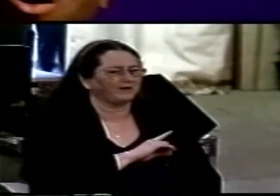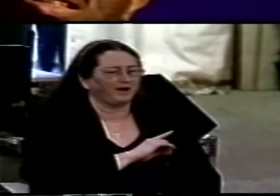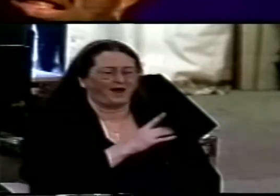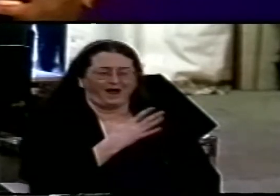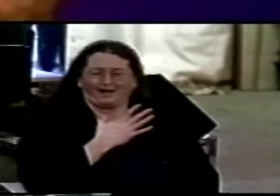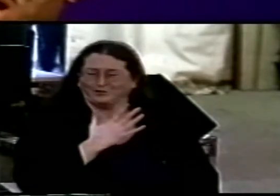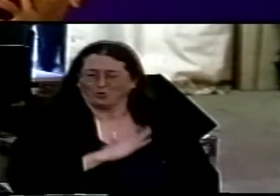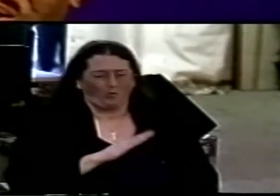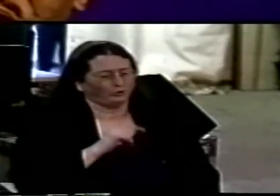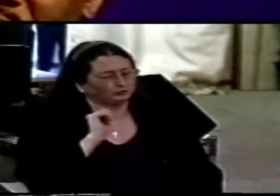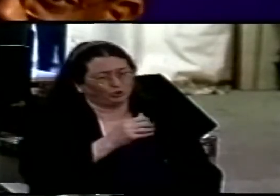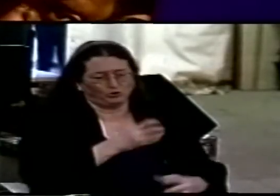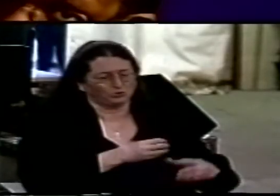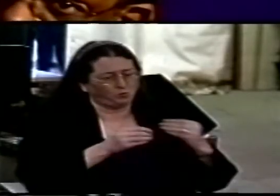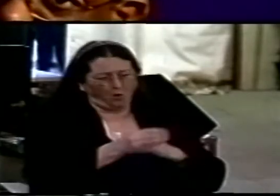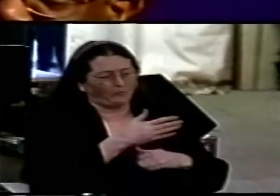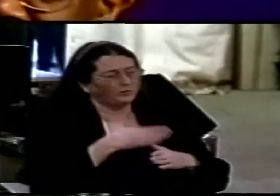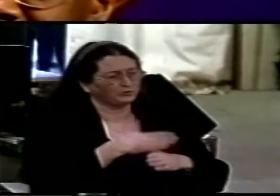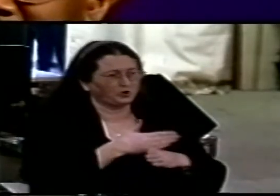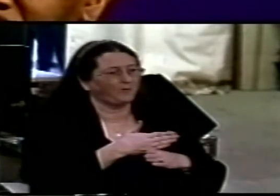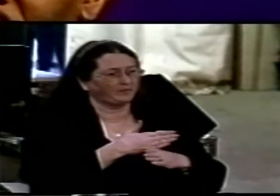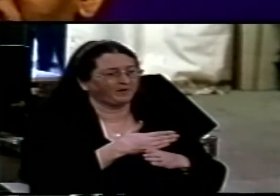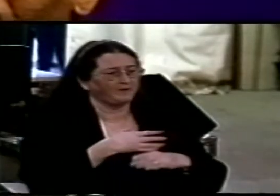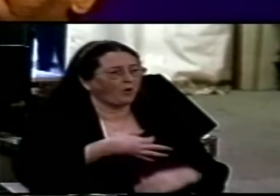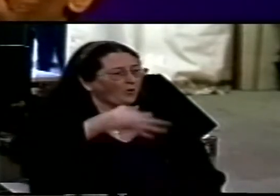job for all tea in China which is a lot of tea